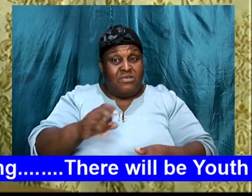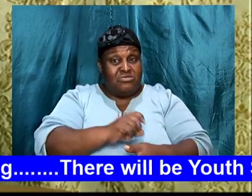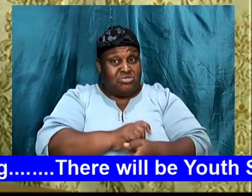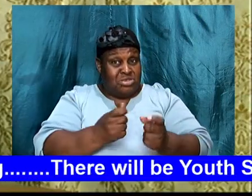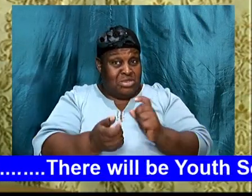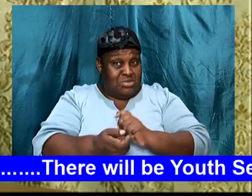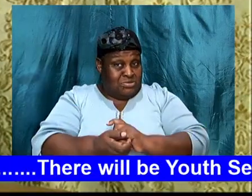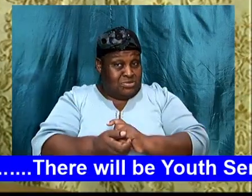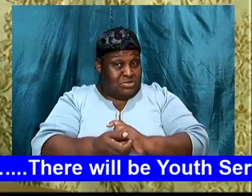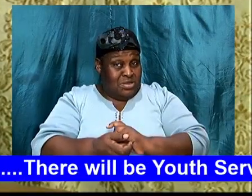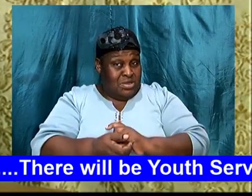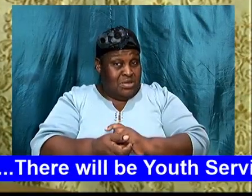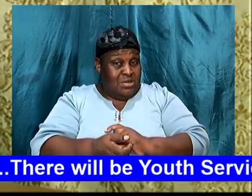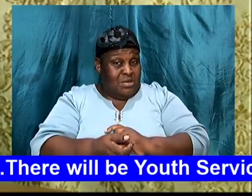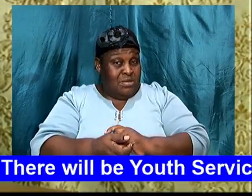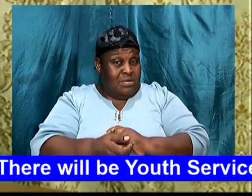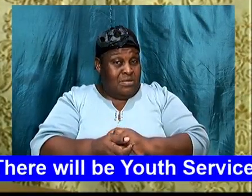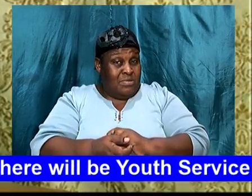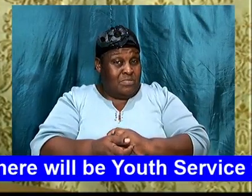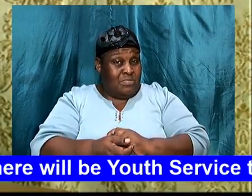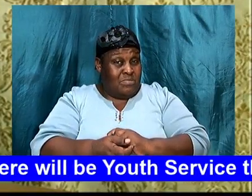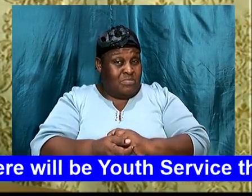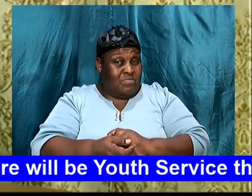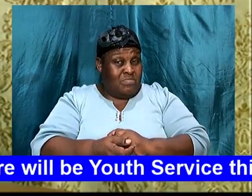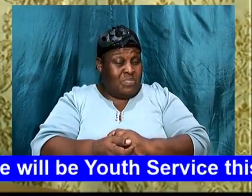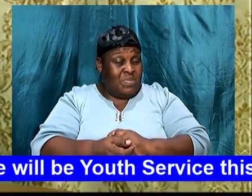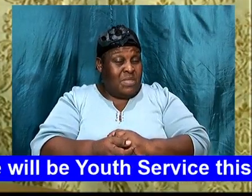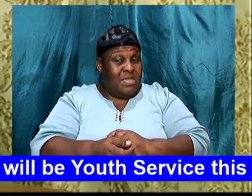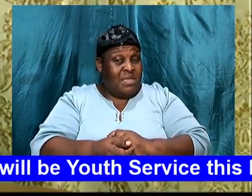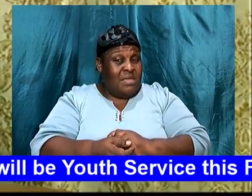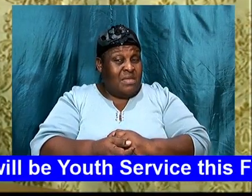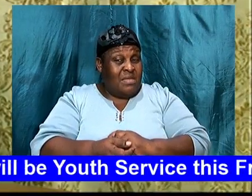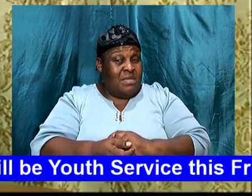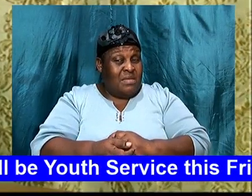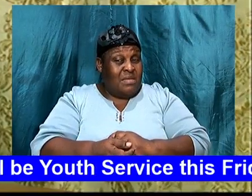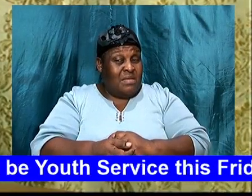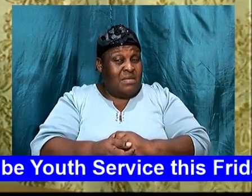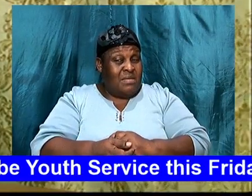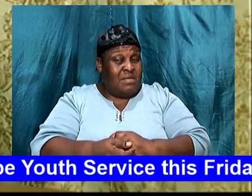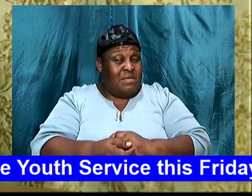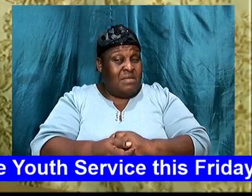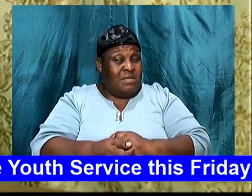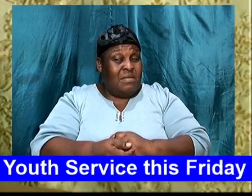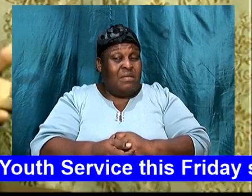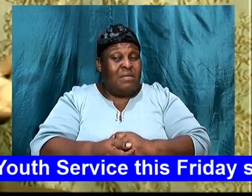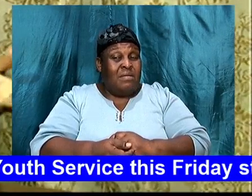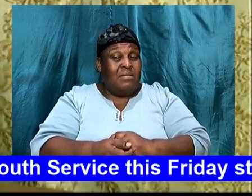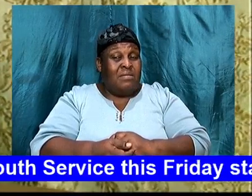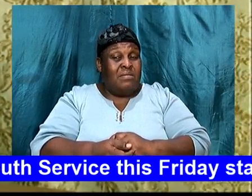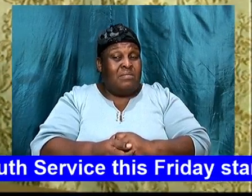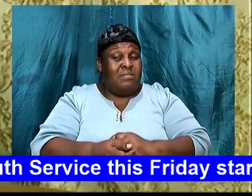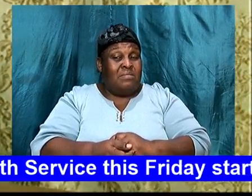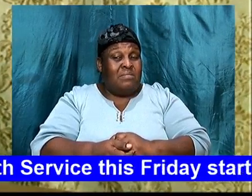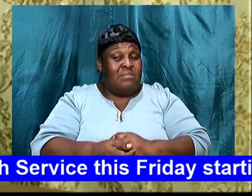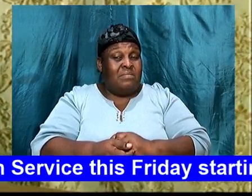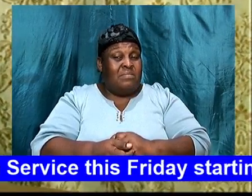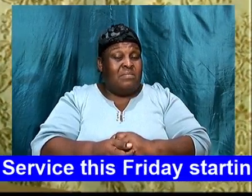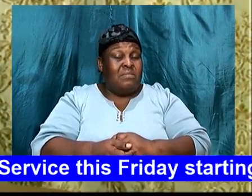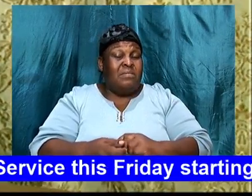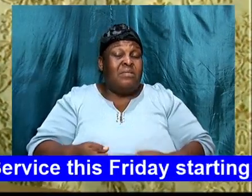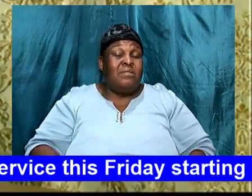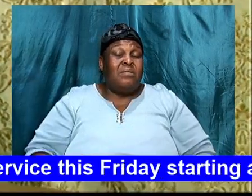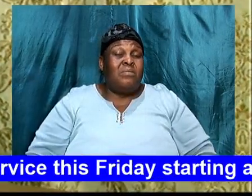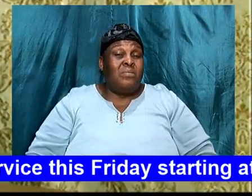because, this Ishmael was born, it seems like, the seed would be more, innumerable, so to speak, just a way of saying,